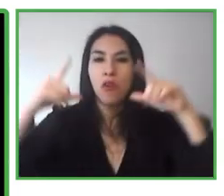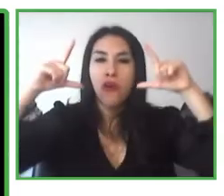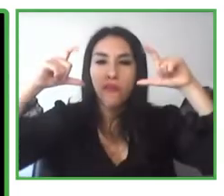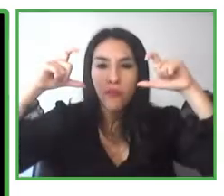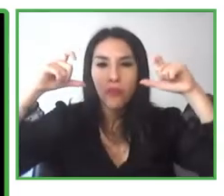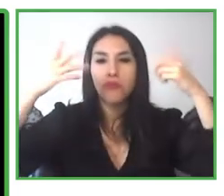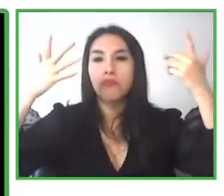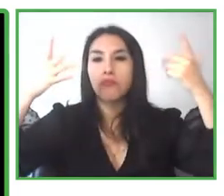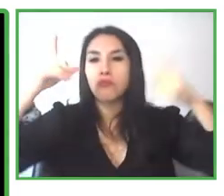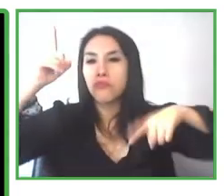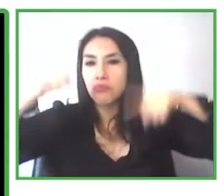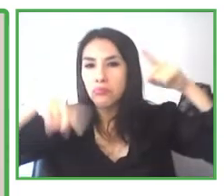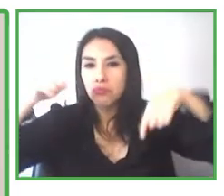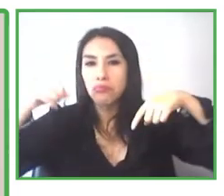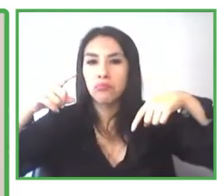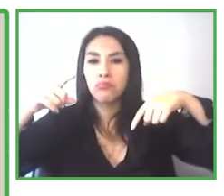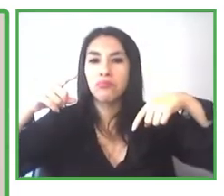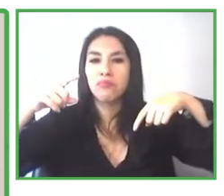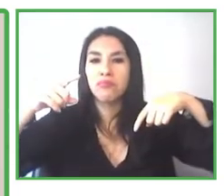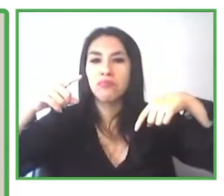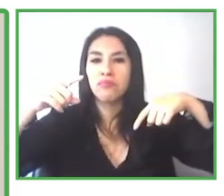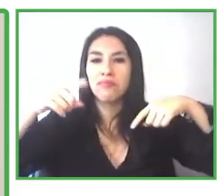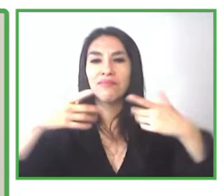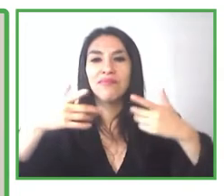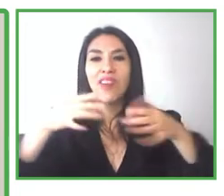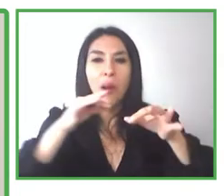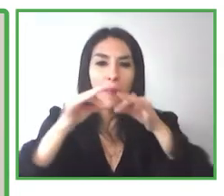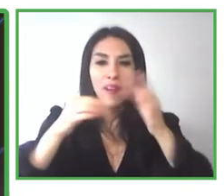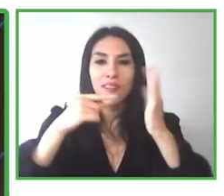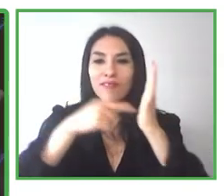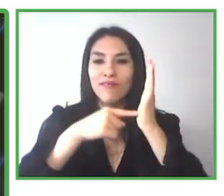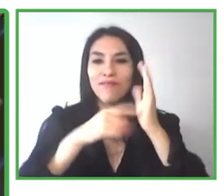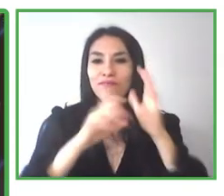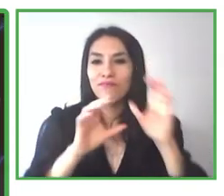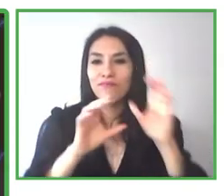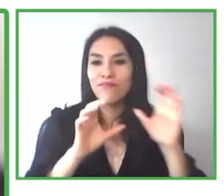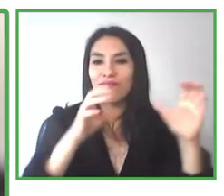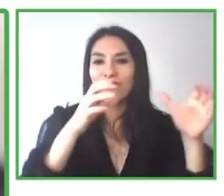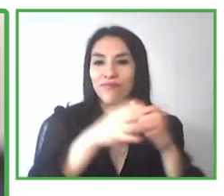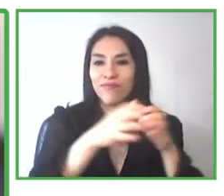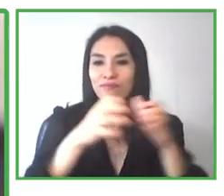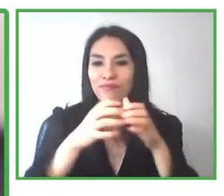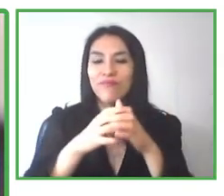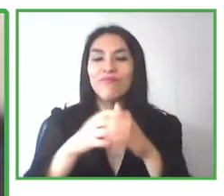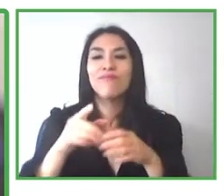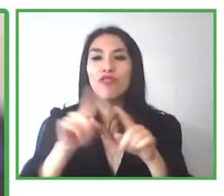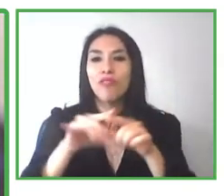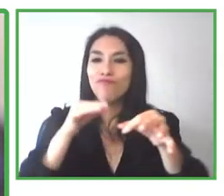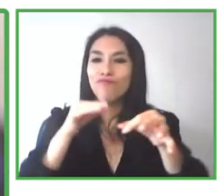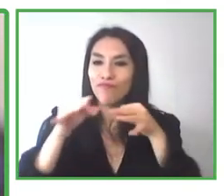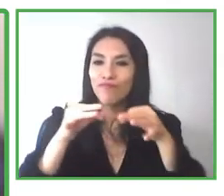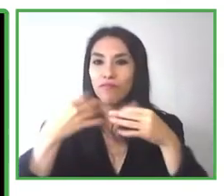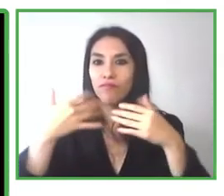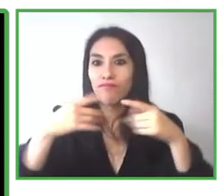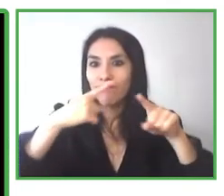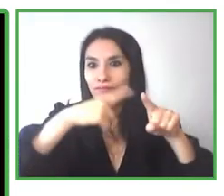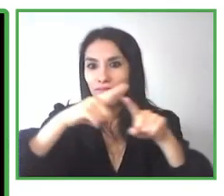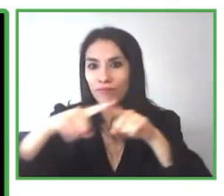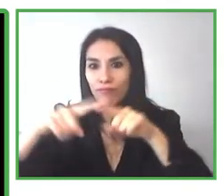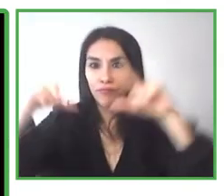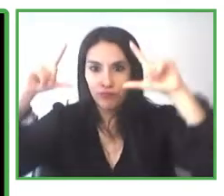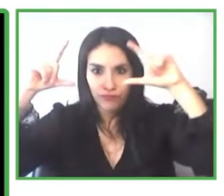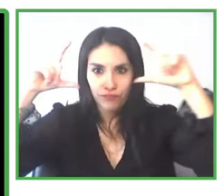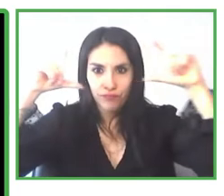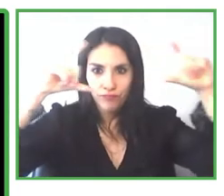So I share with them and I obtain a description of the image when they share